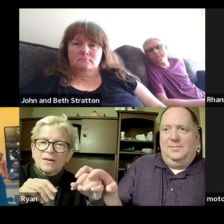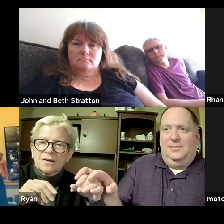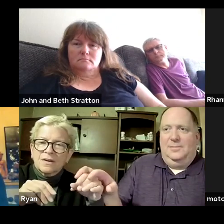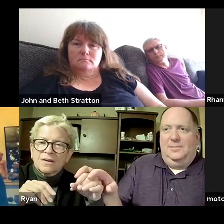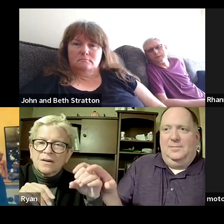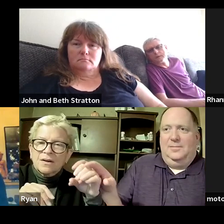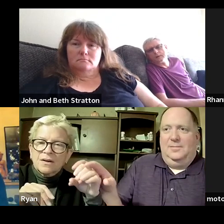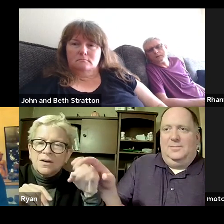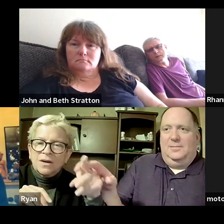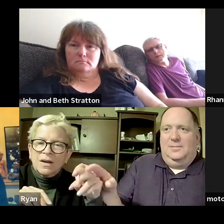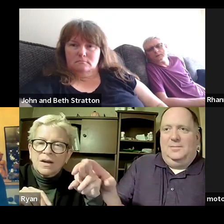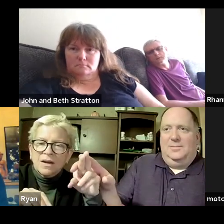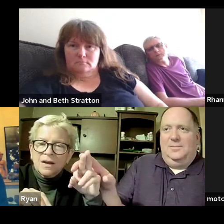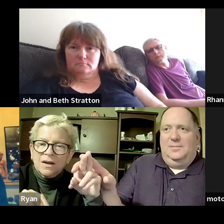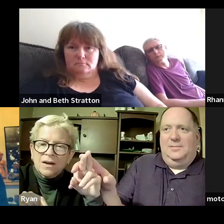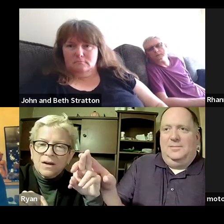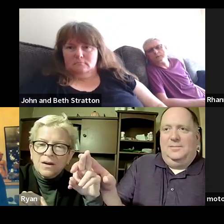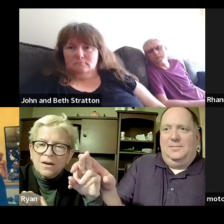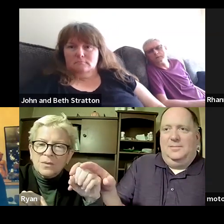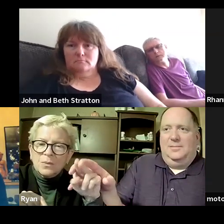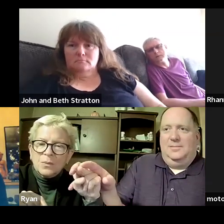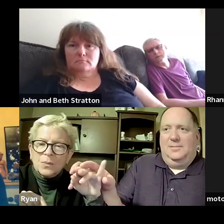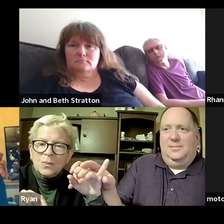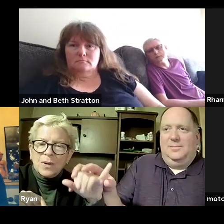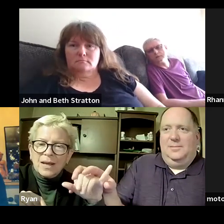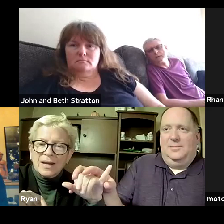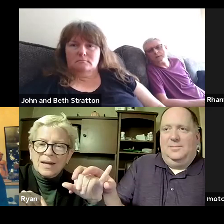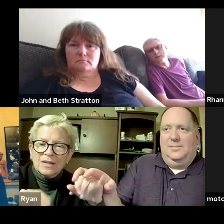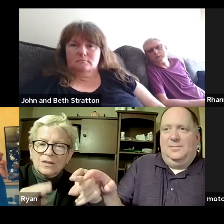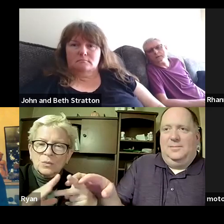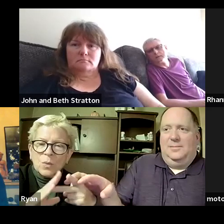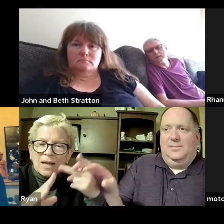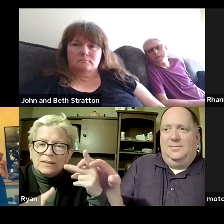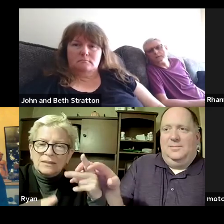ranny up here twice okay anyway sorry all right